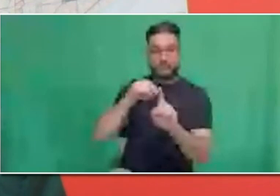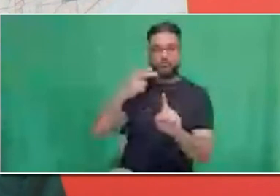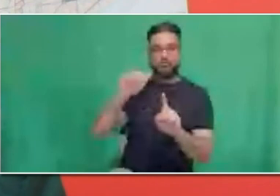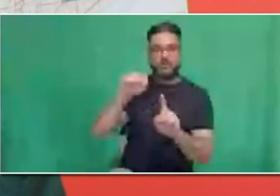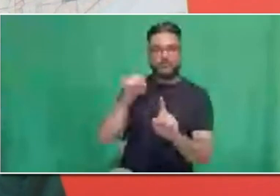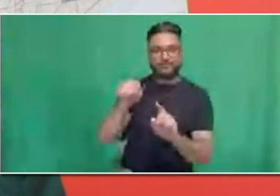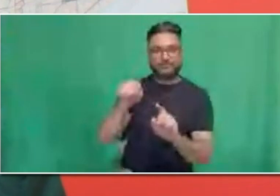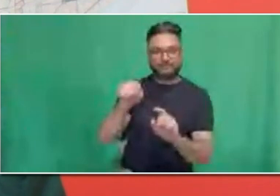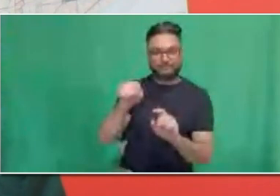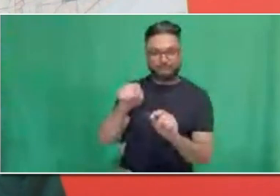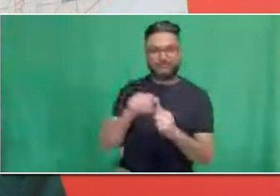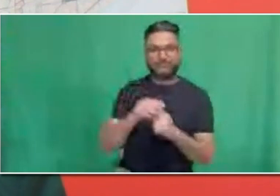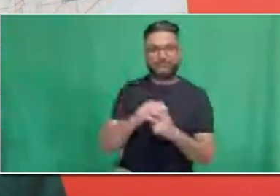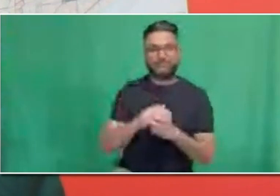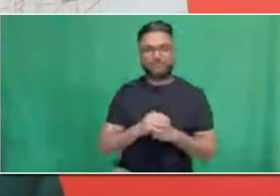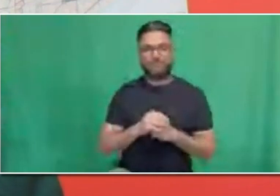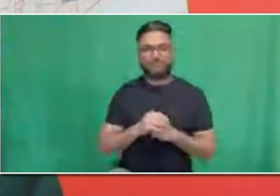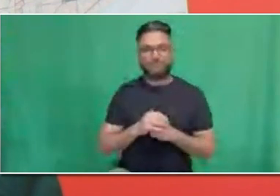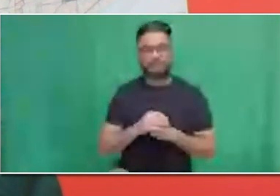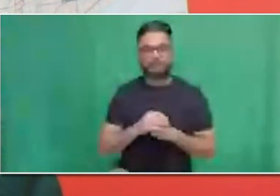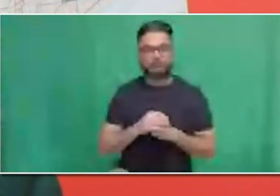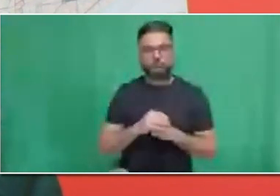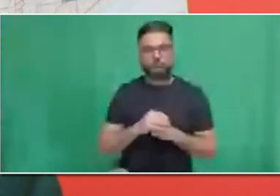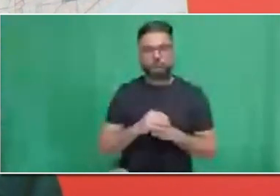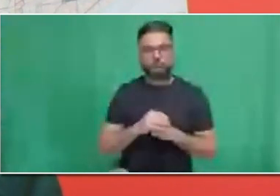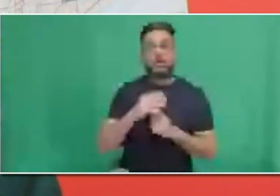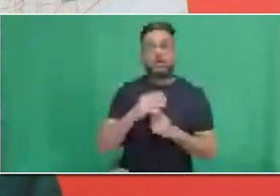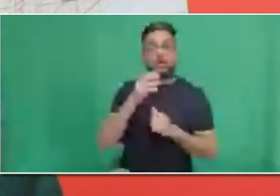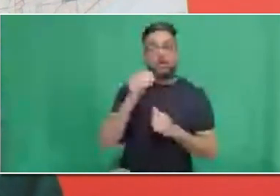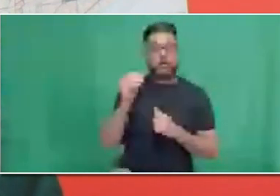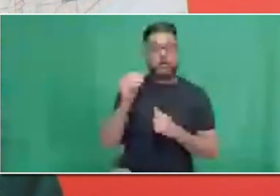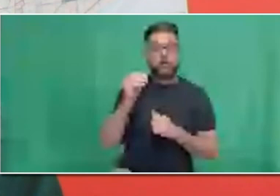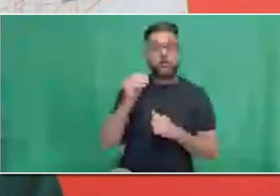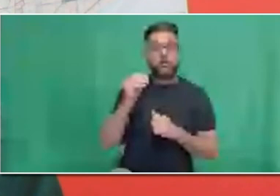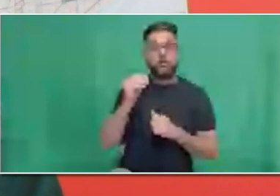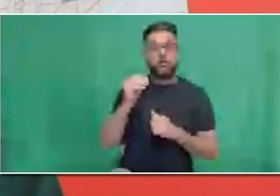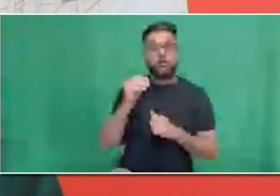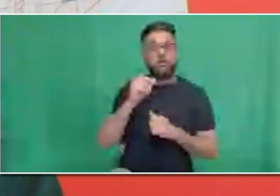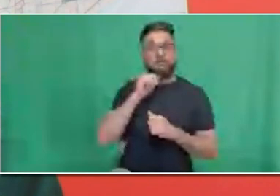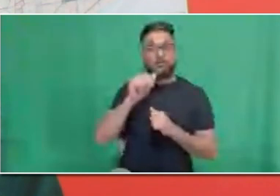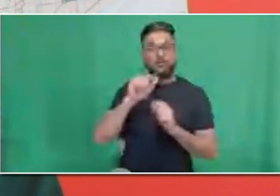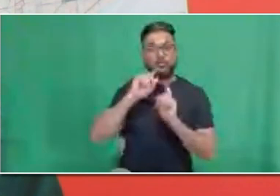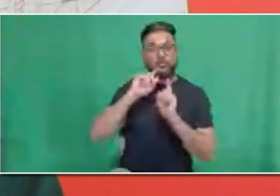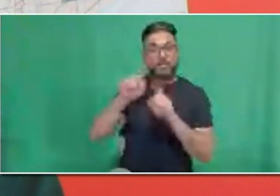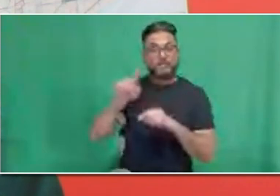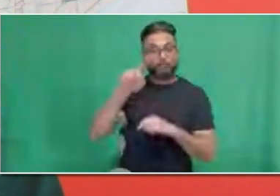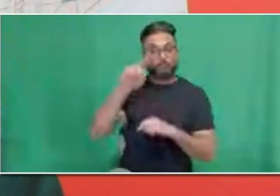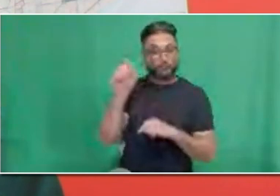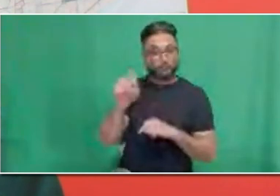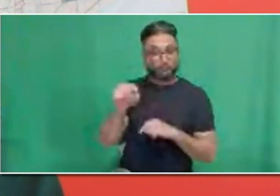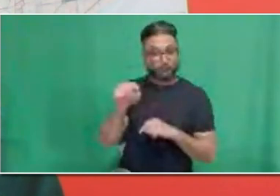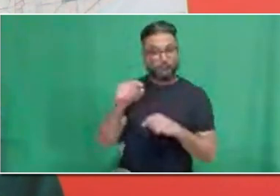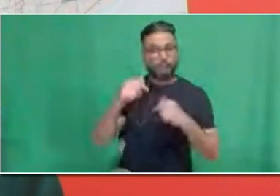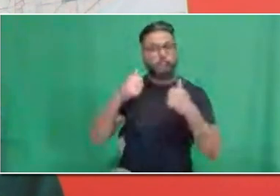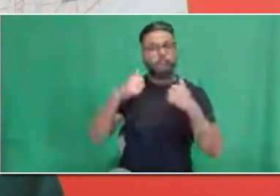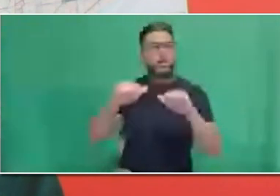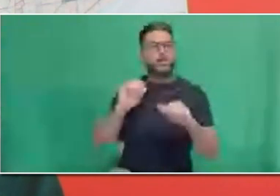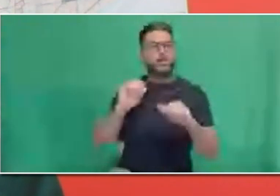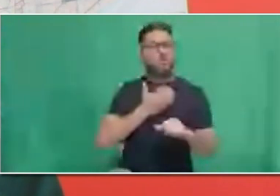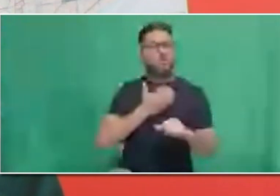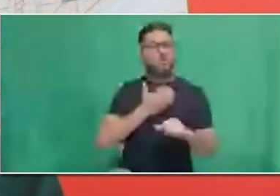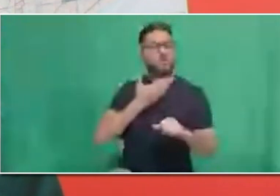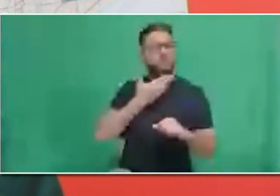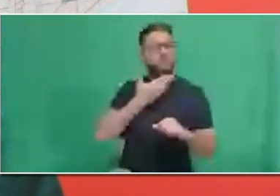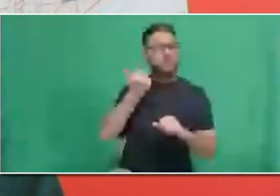addressed during the webinar today. We do our best to select both common as well as unique questions that hopefully will answer your